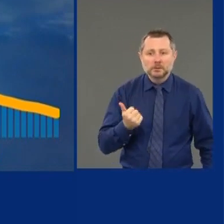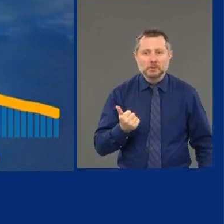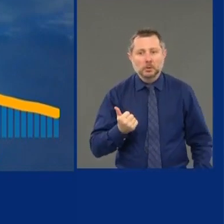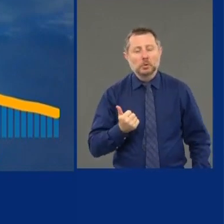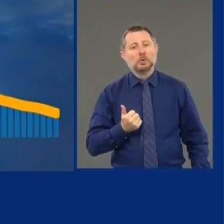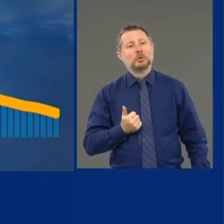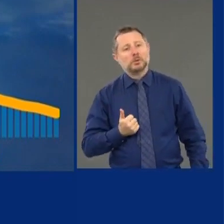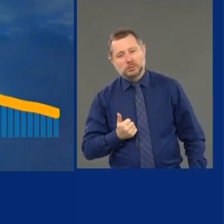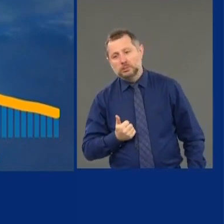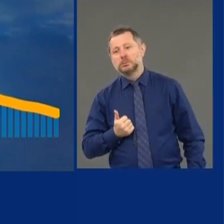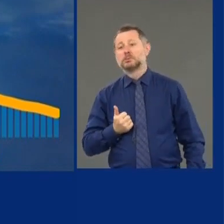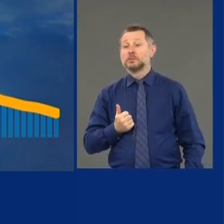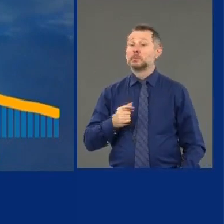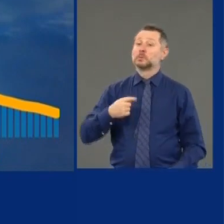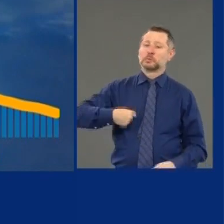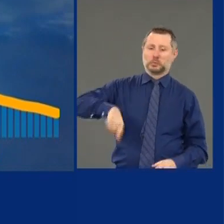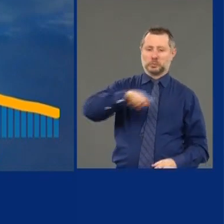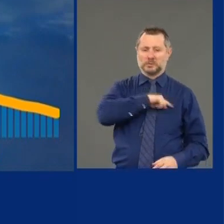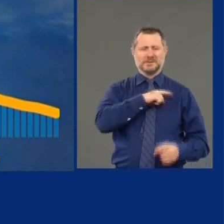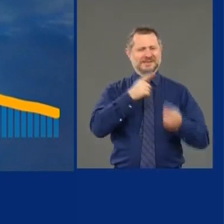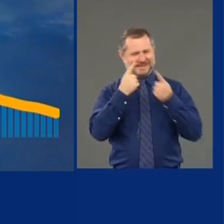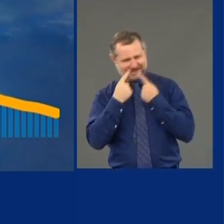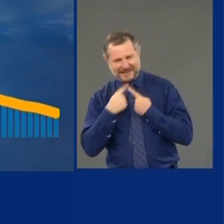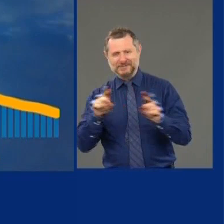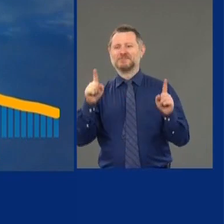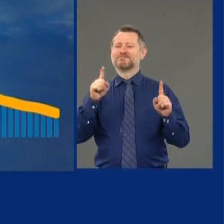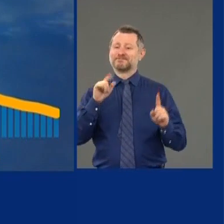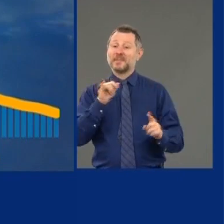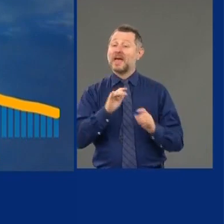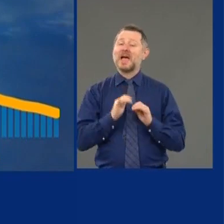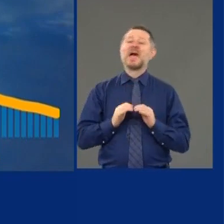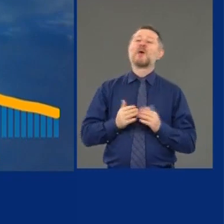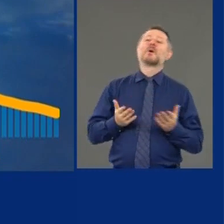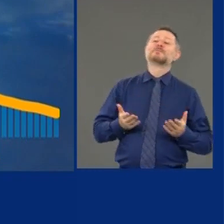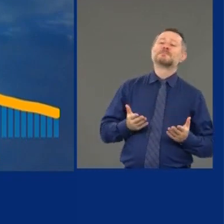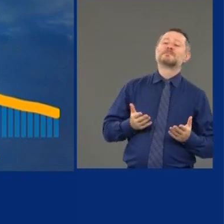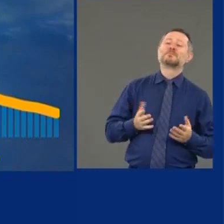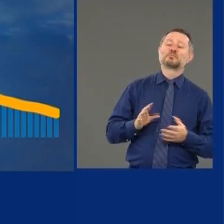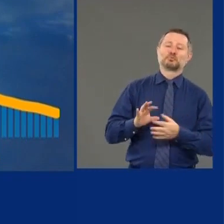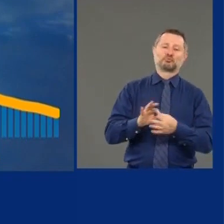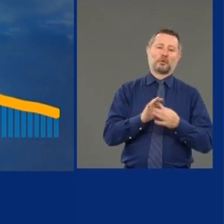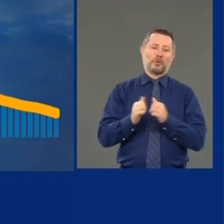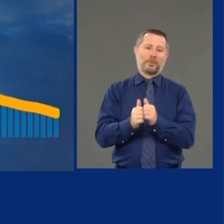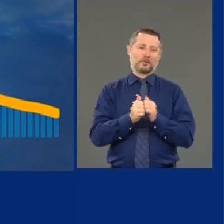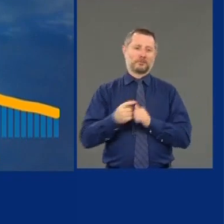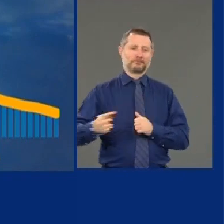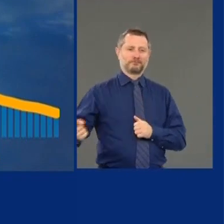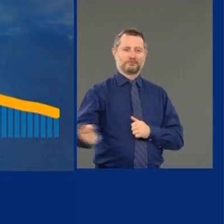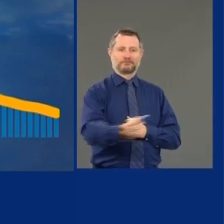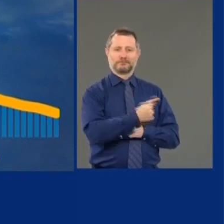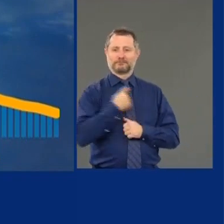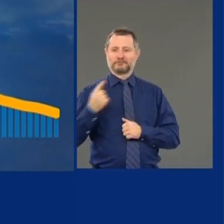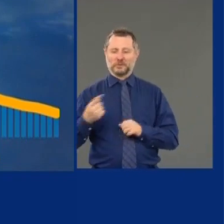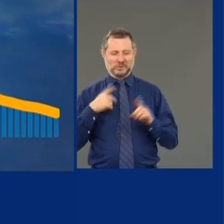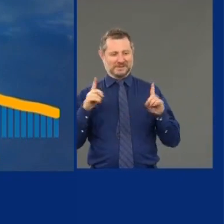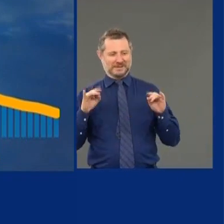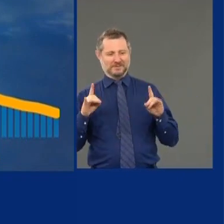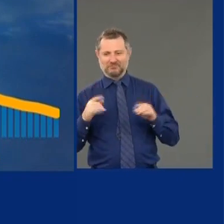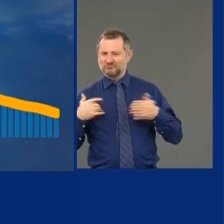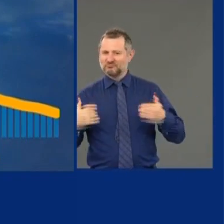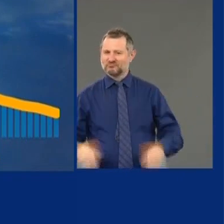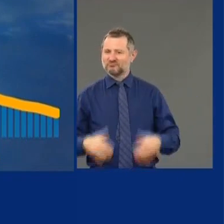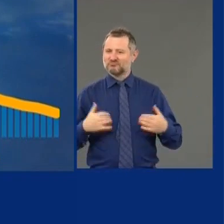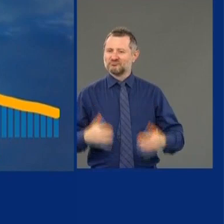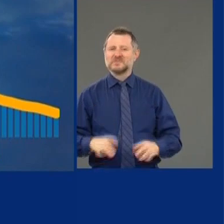virus. New Yorkers did it because we did it together. That's what was so different,